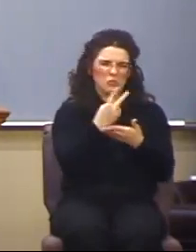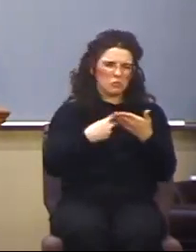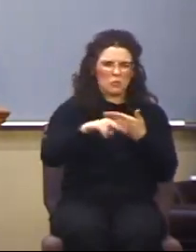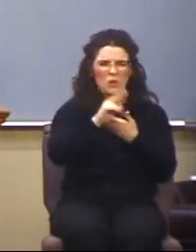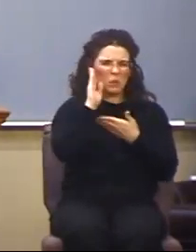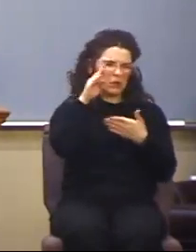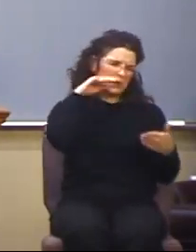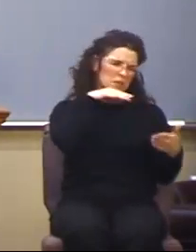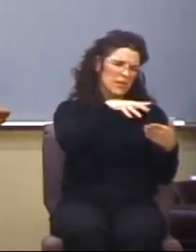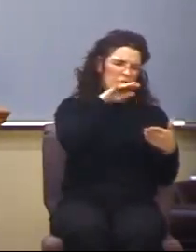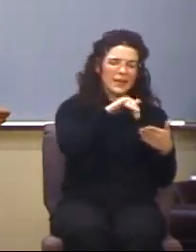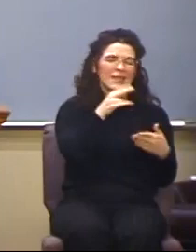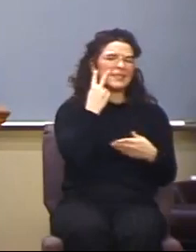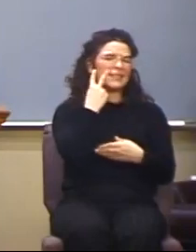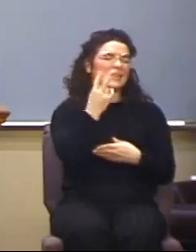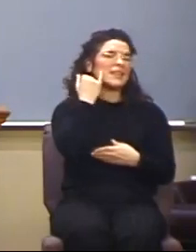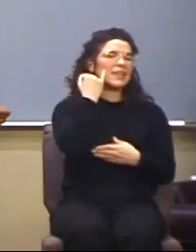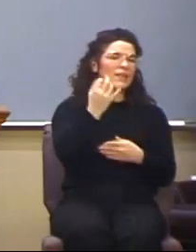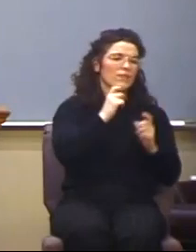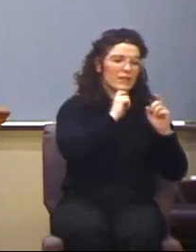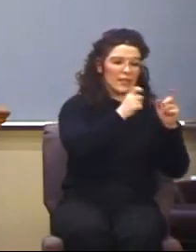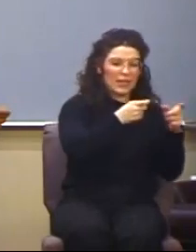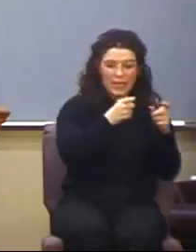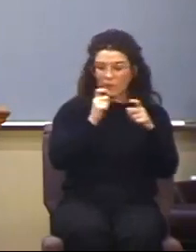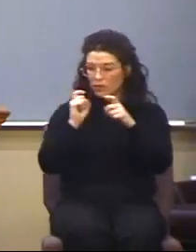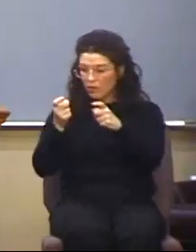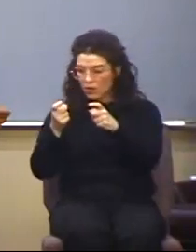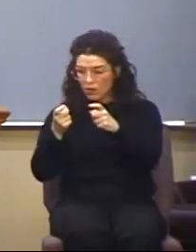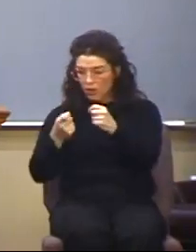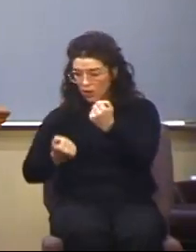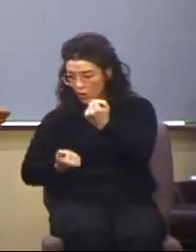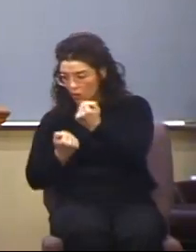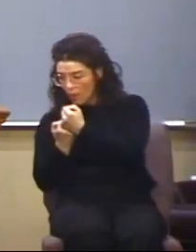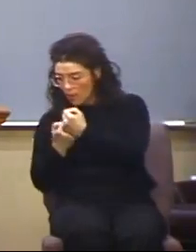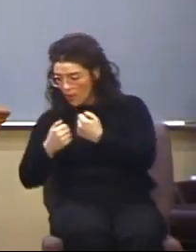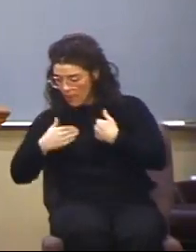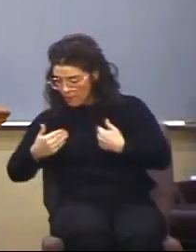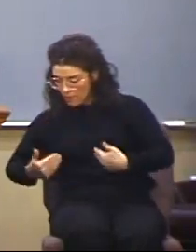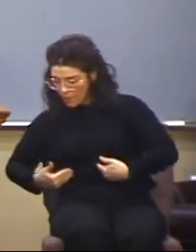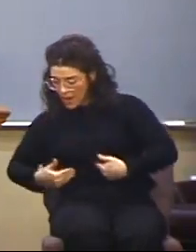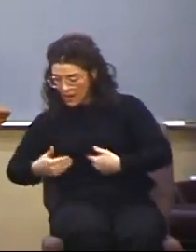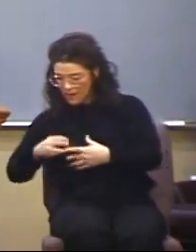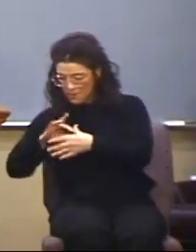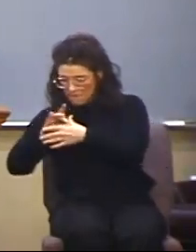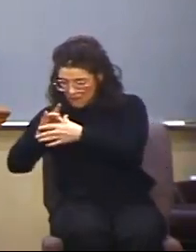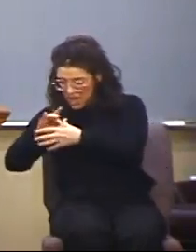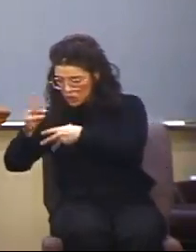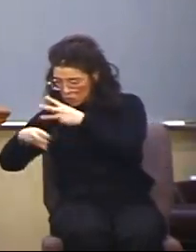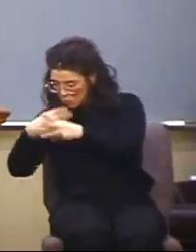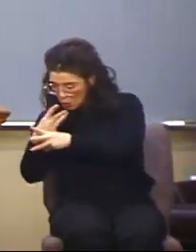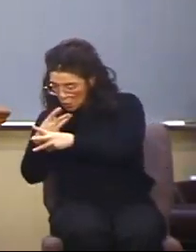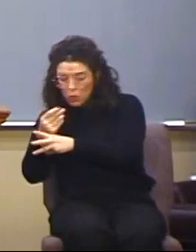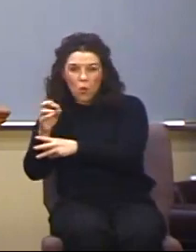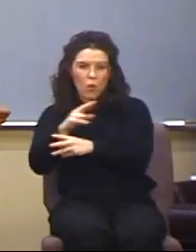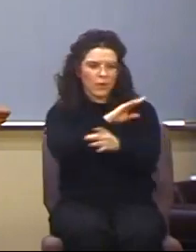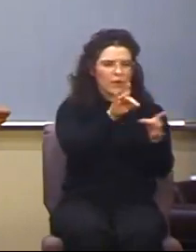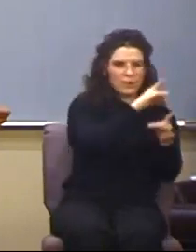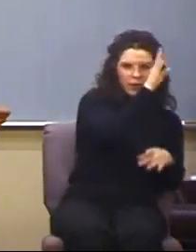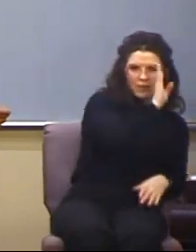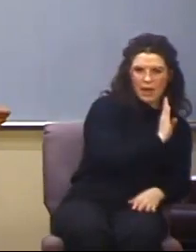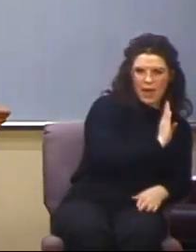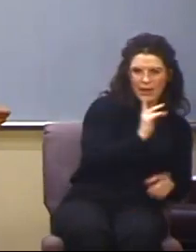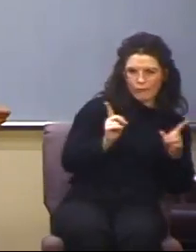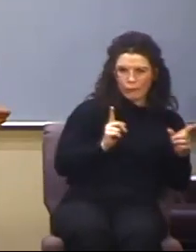gifts are being driven by the flesh, or if they're being driven by the Spirit of God. We can call it tests of